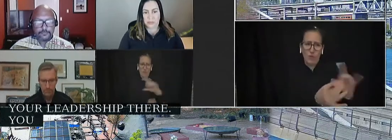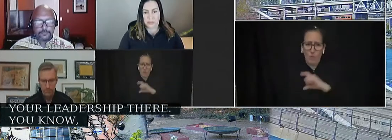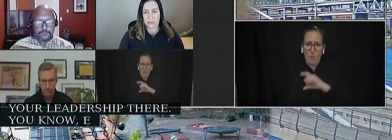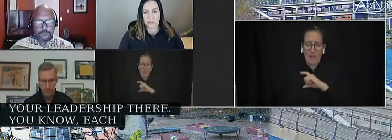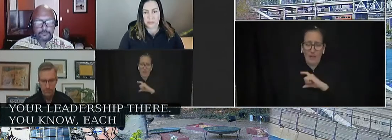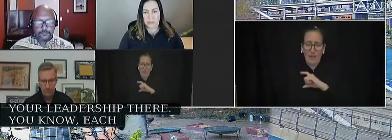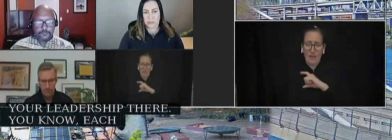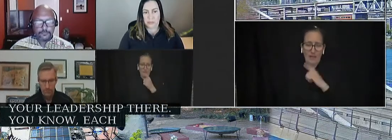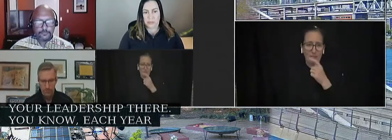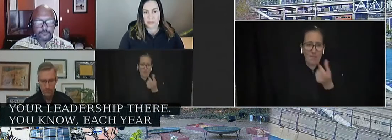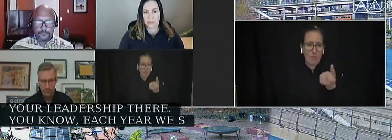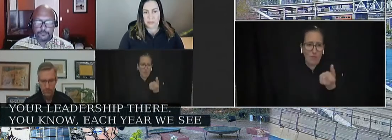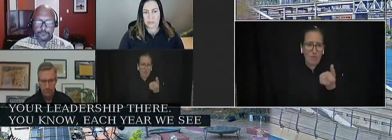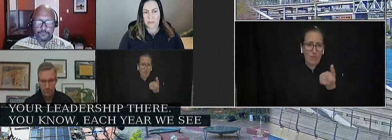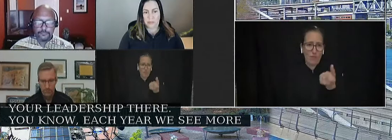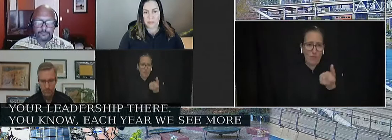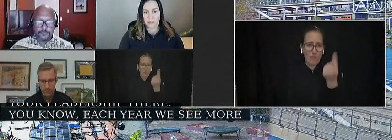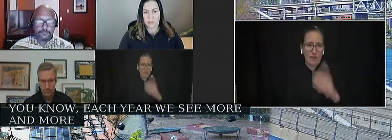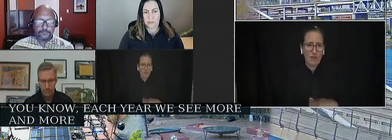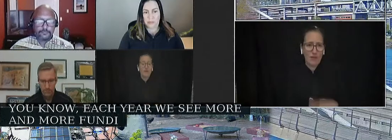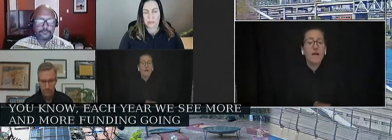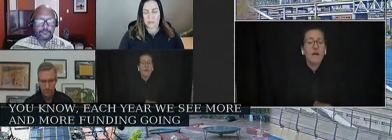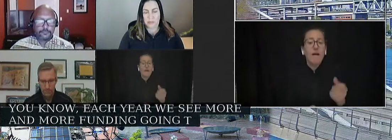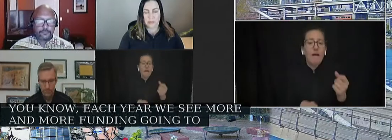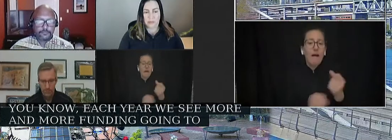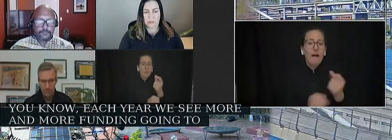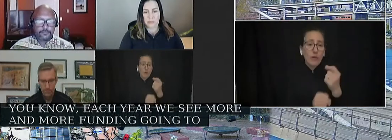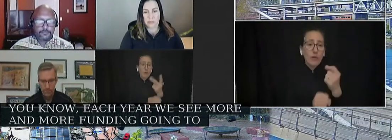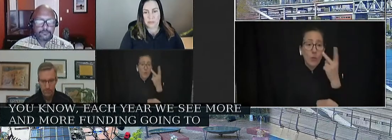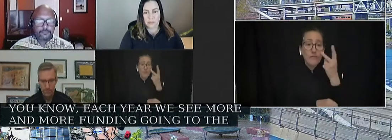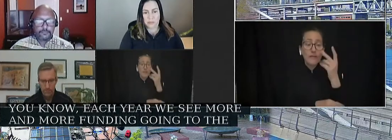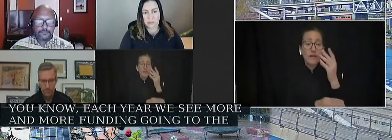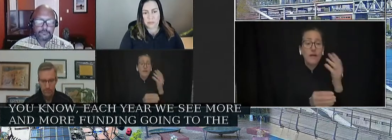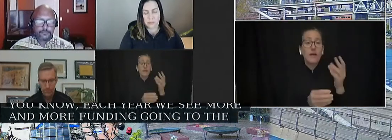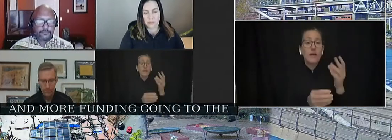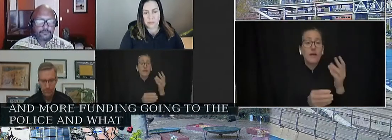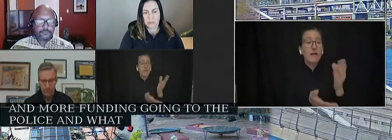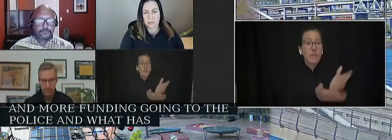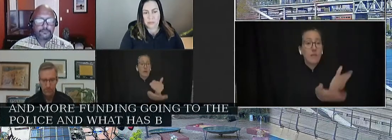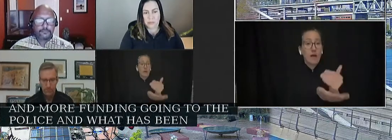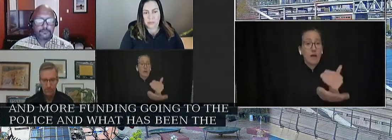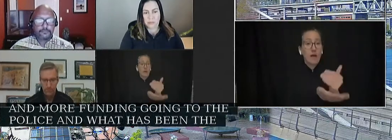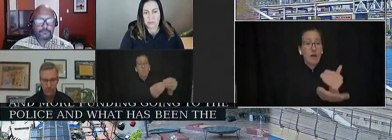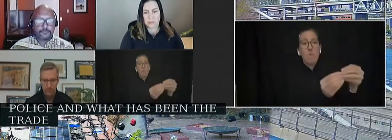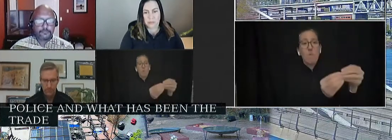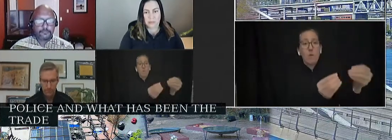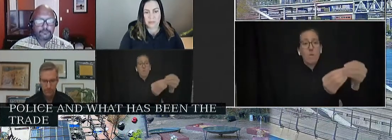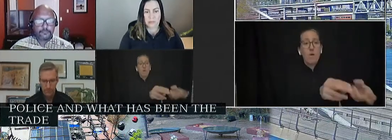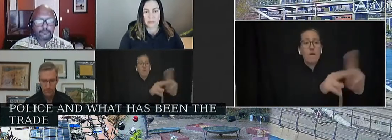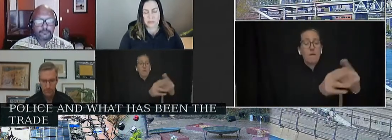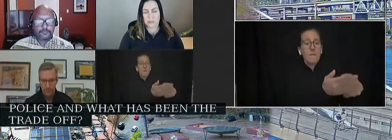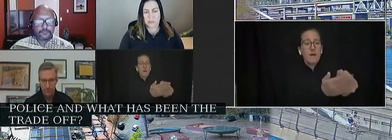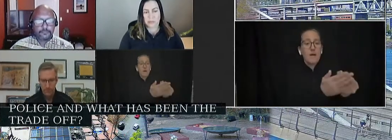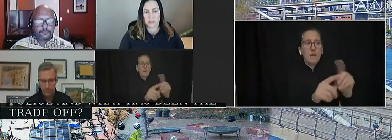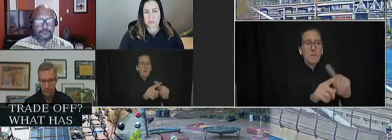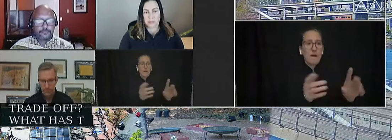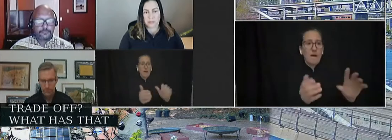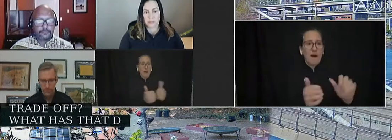see more and more funding going to the police and what has been the trade-off? What has that done for our communities?